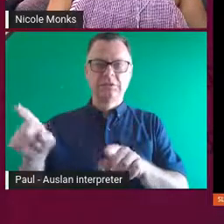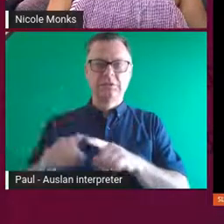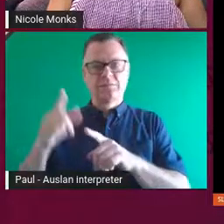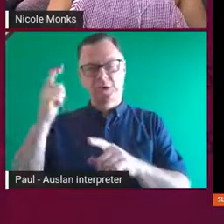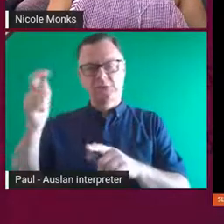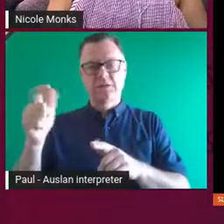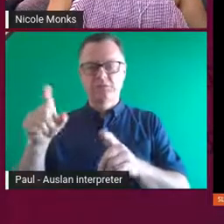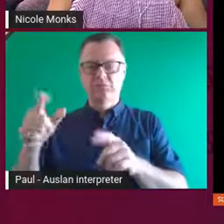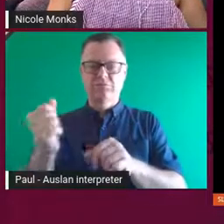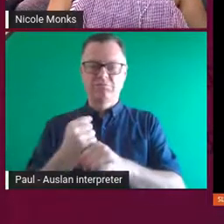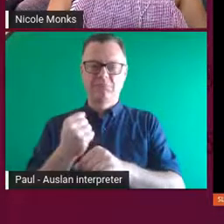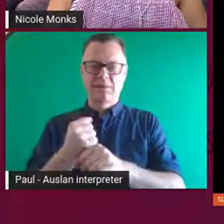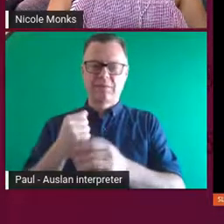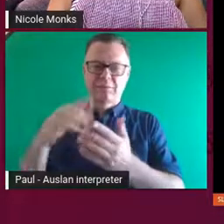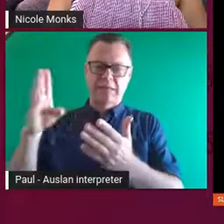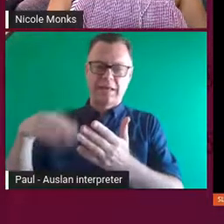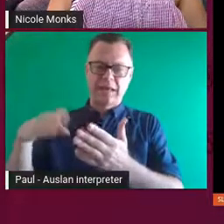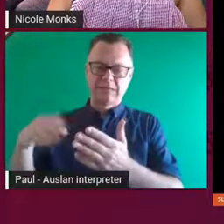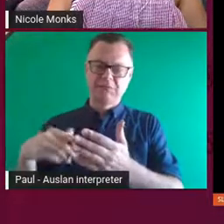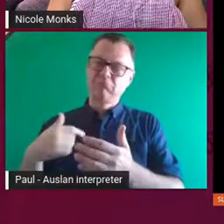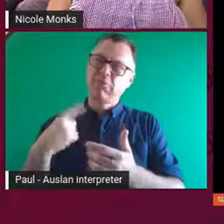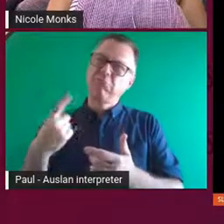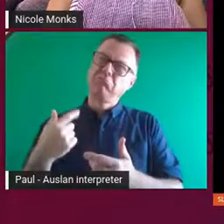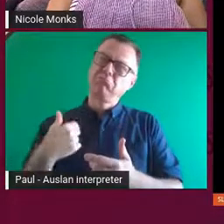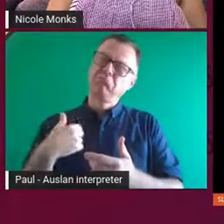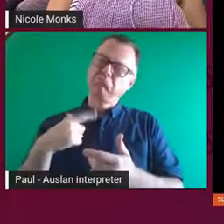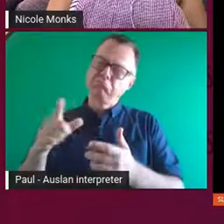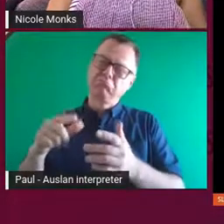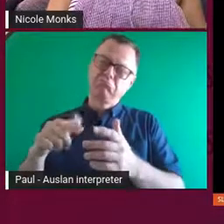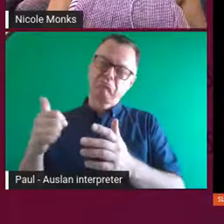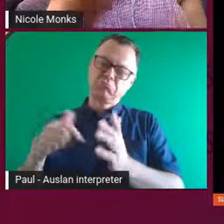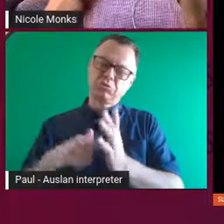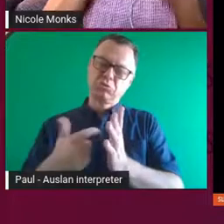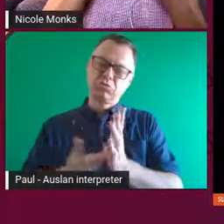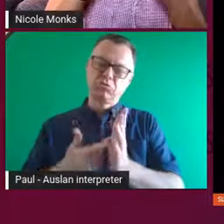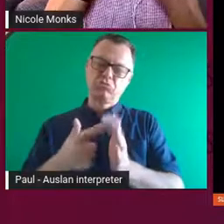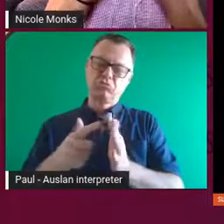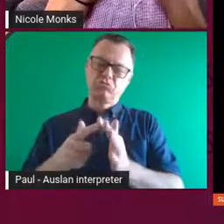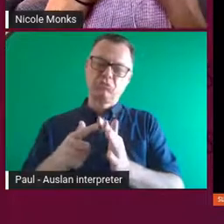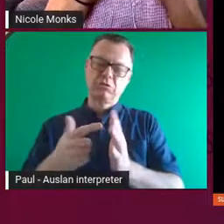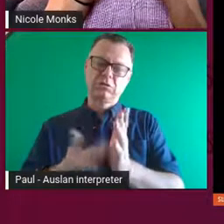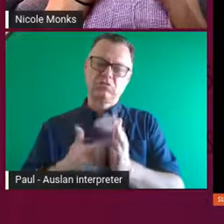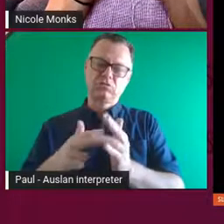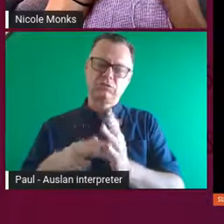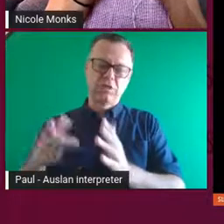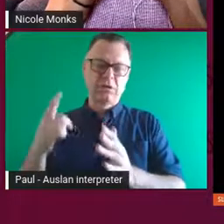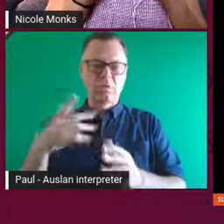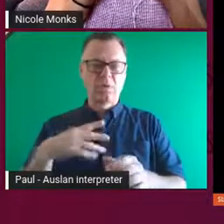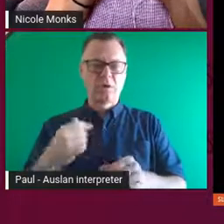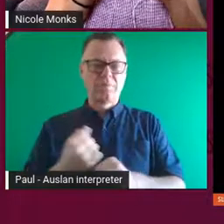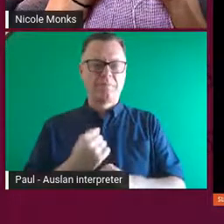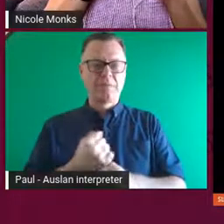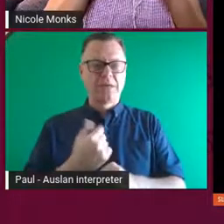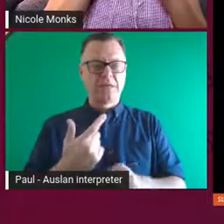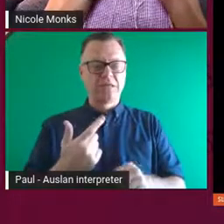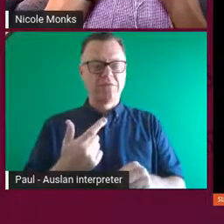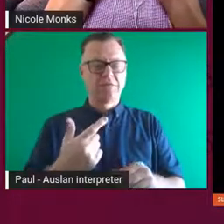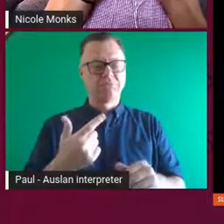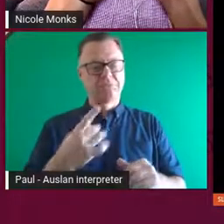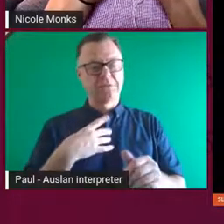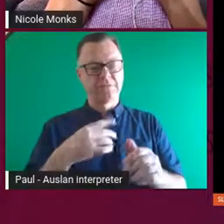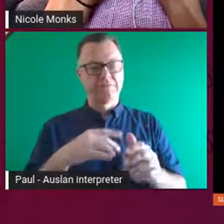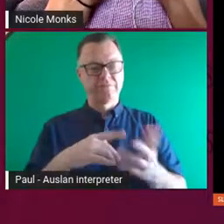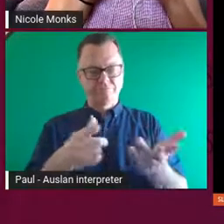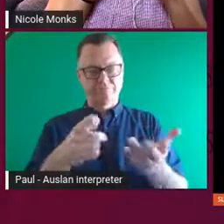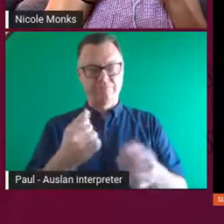So I started to have a little play with it and I made these sort of little mini utensili things and I'd